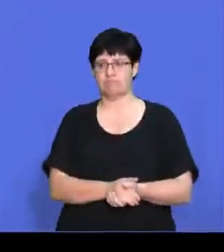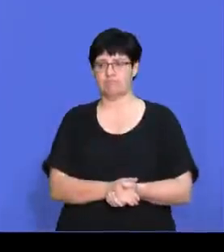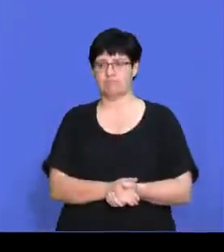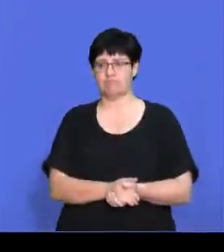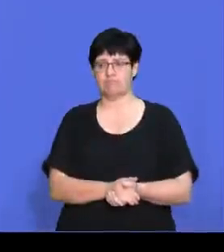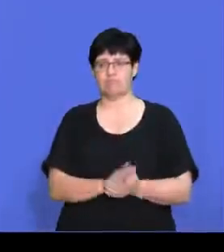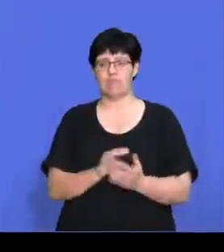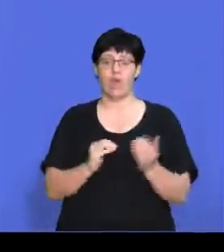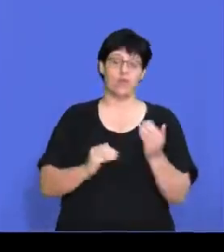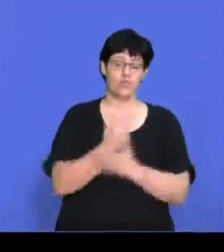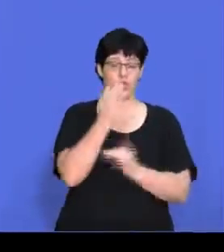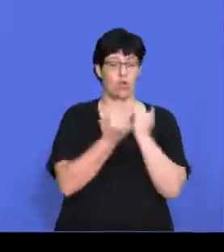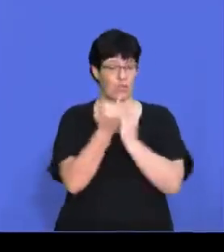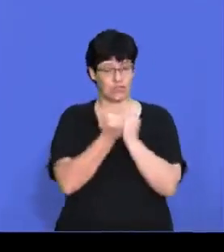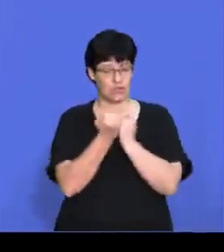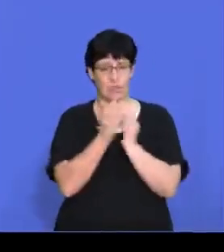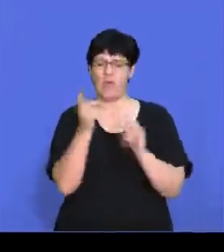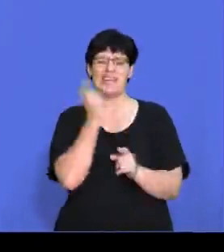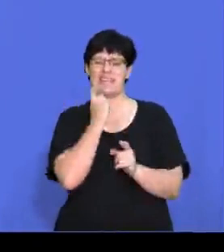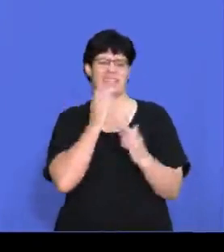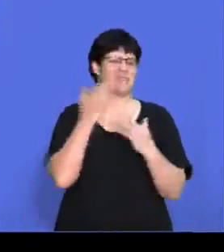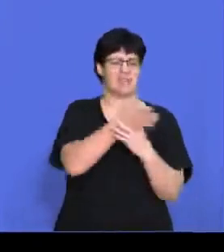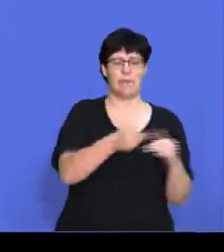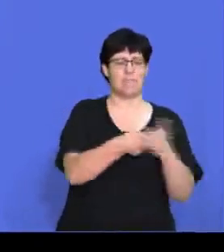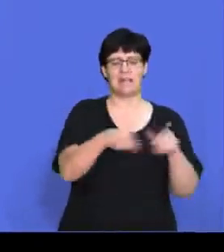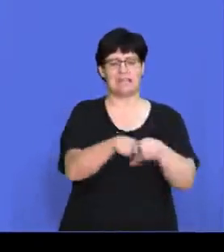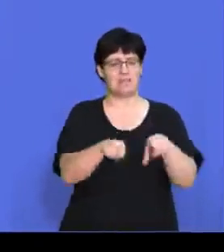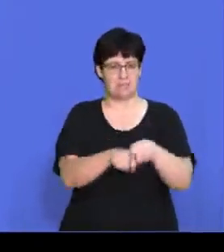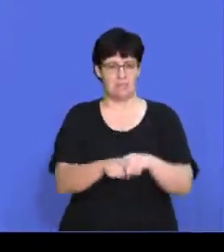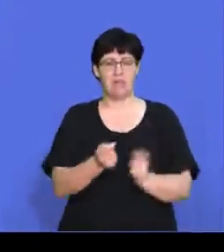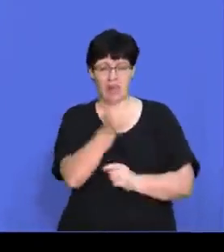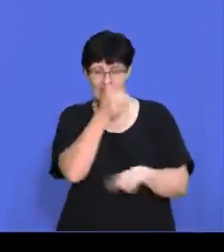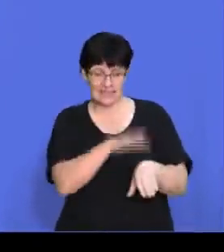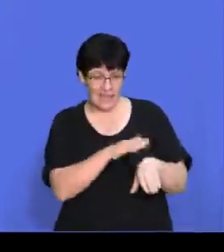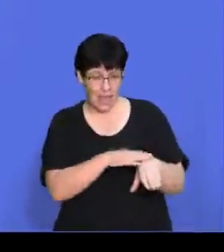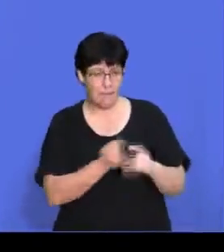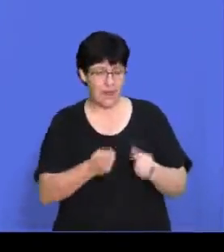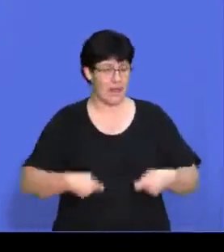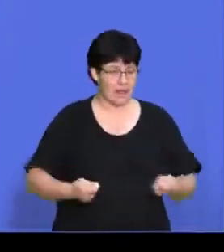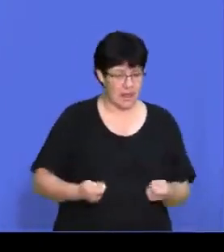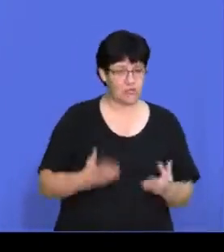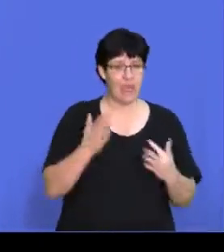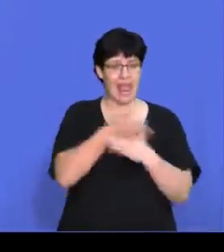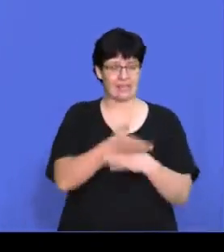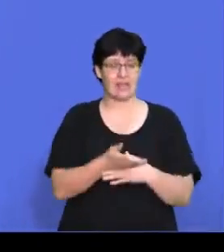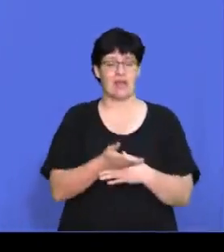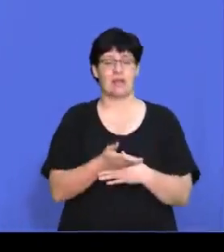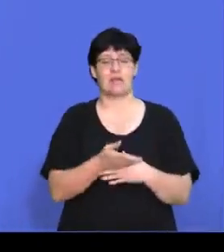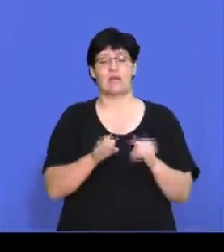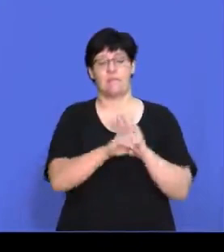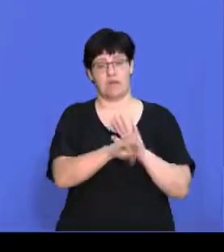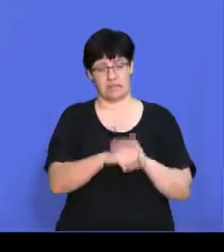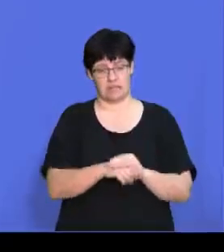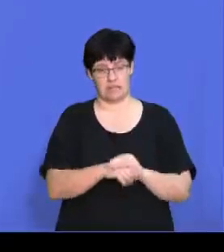New competitors can quickly and easily enter the market. And if it takes a little time and money to enter the market, the